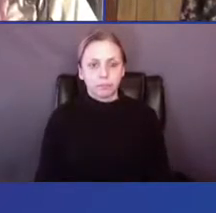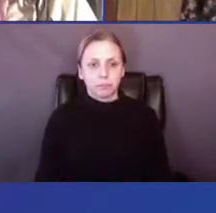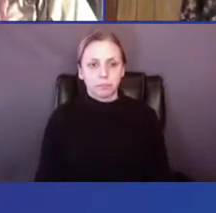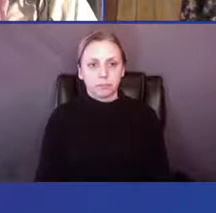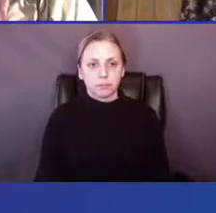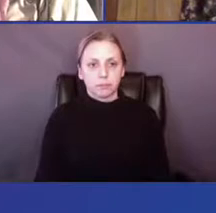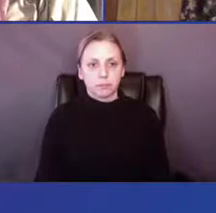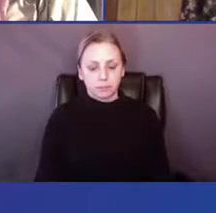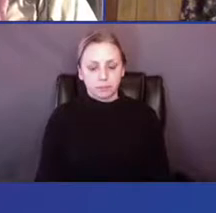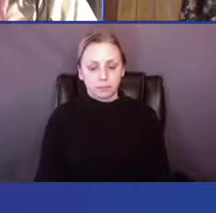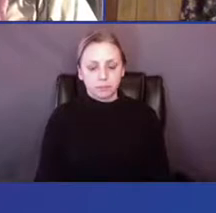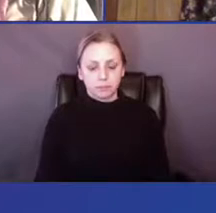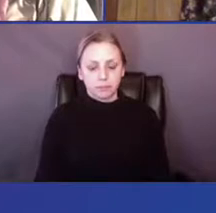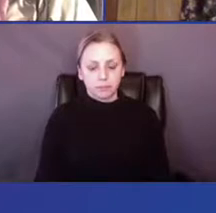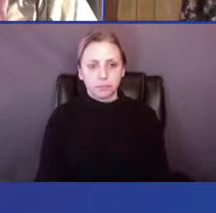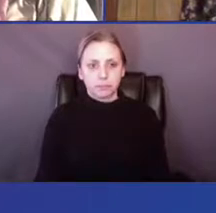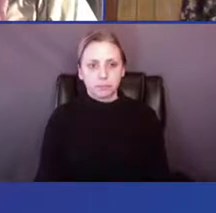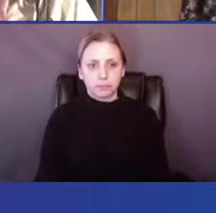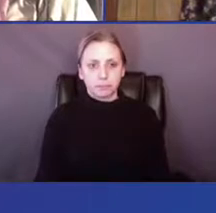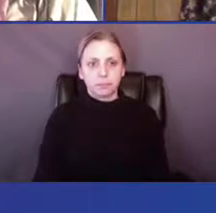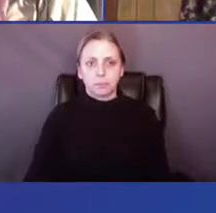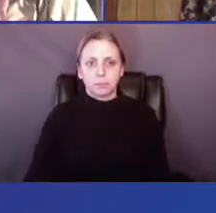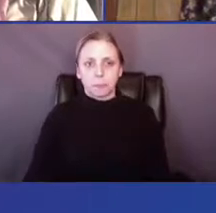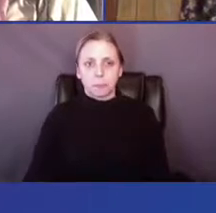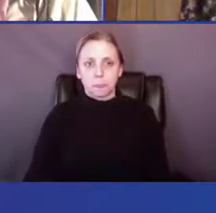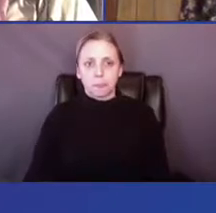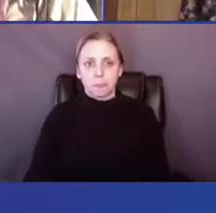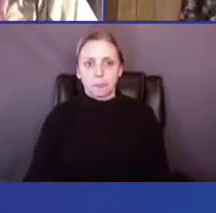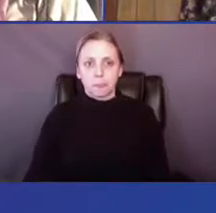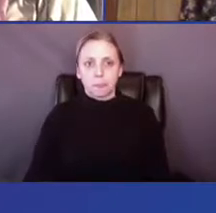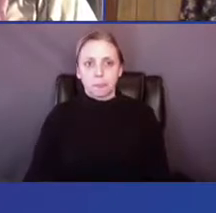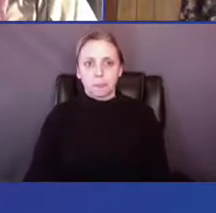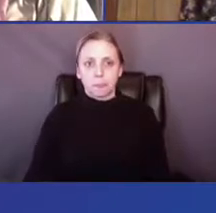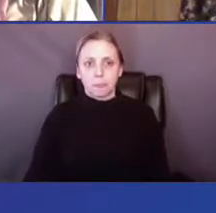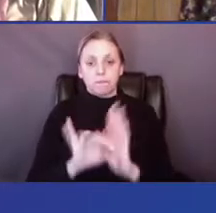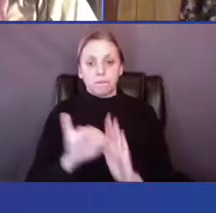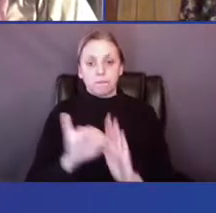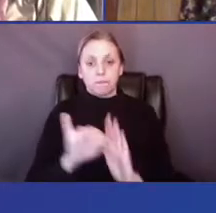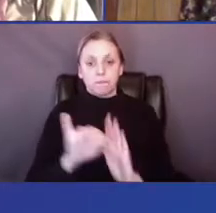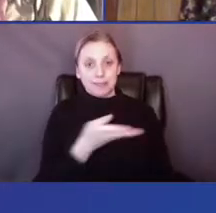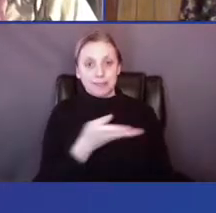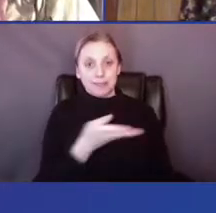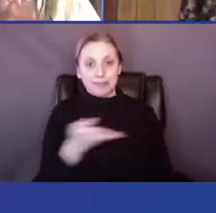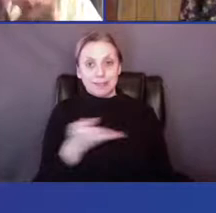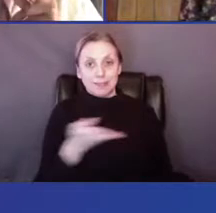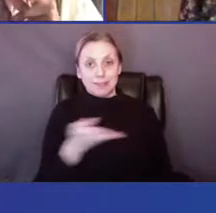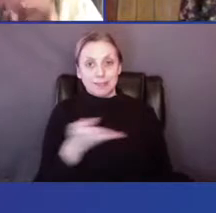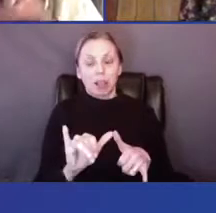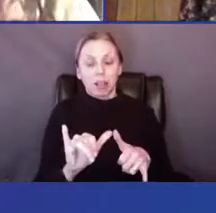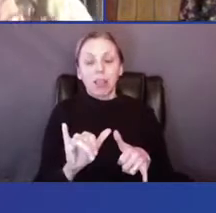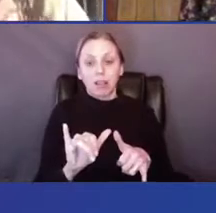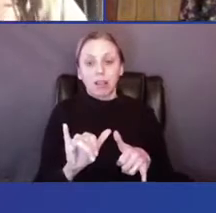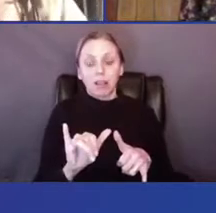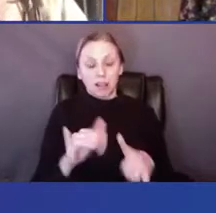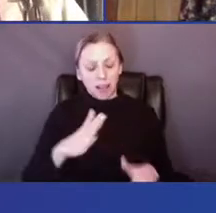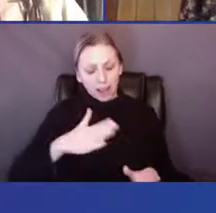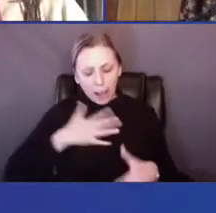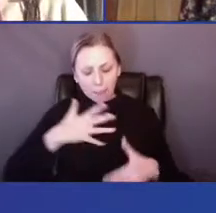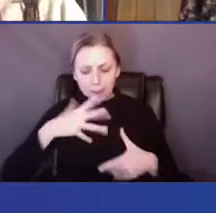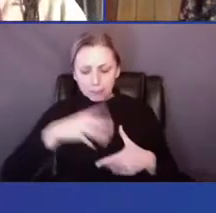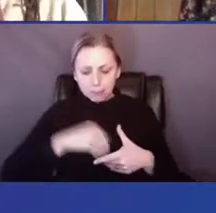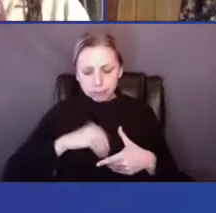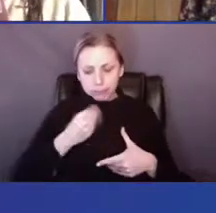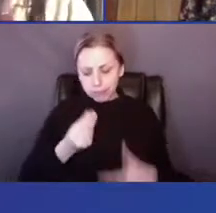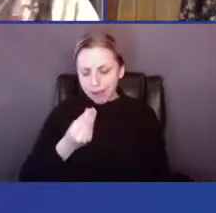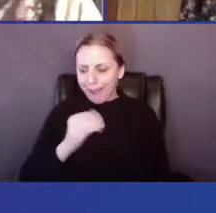I, joy of finding joy still. And, um, um, I'm answering and not in this particular way that you're